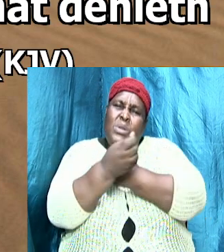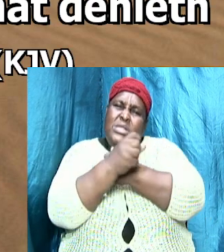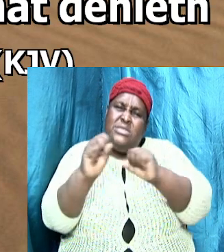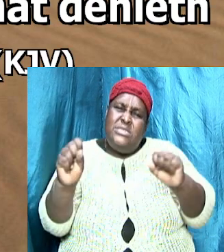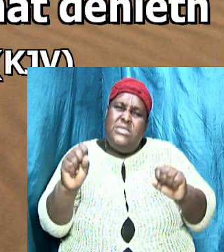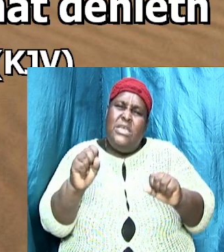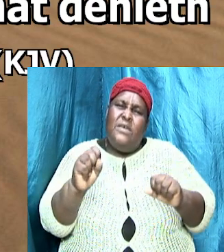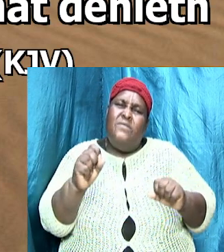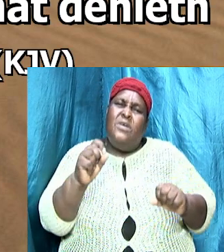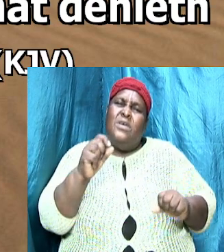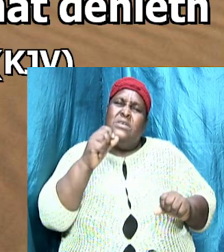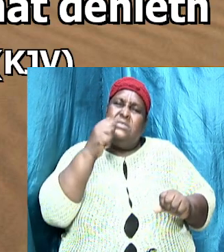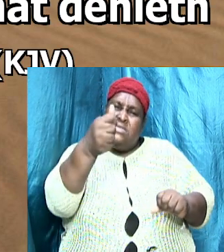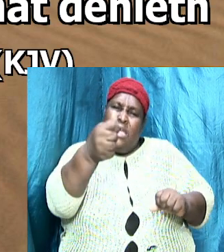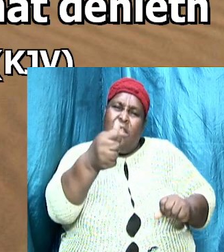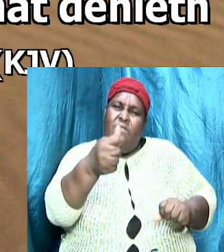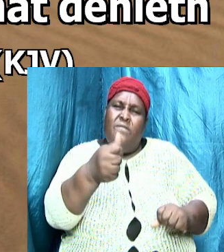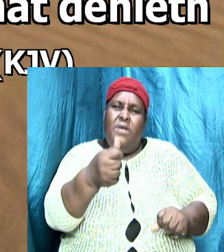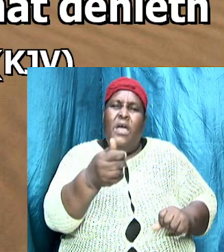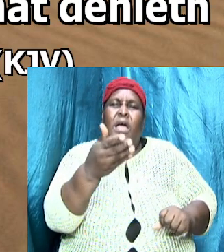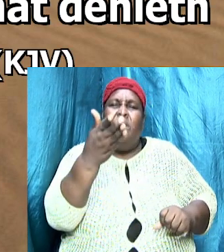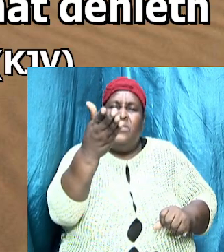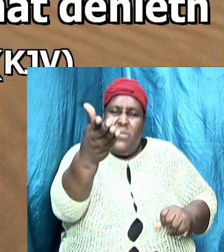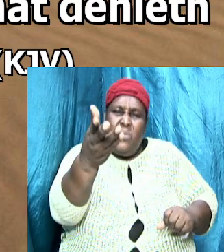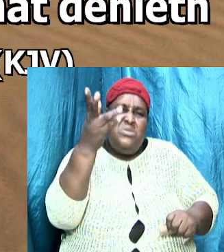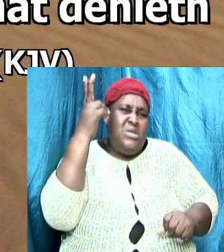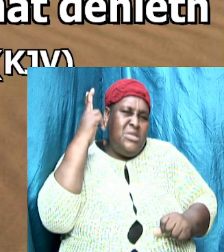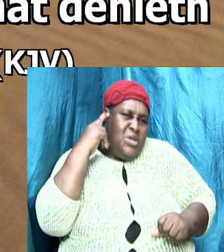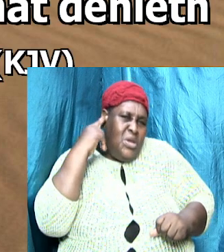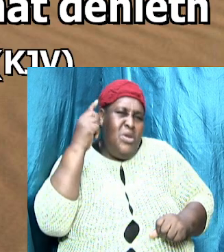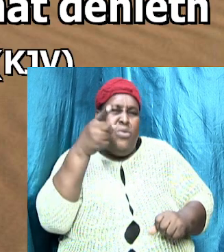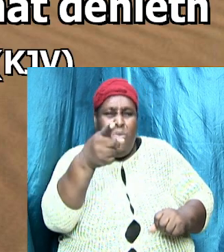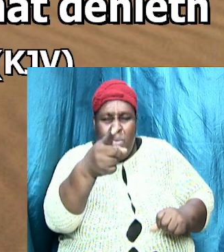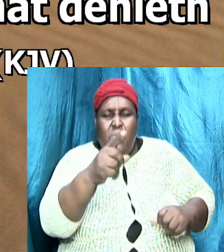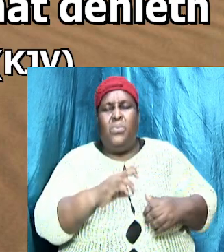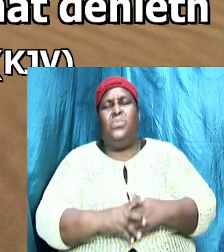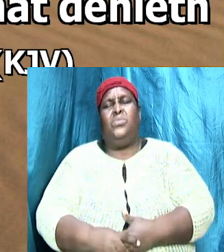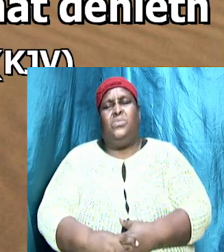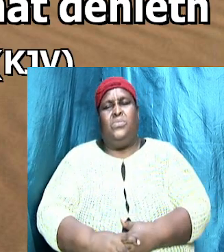that hear the first timothy 4 verses 16